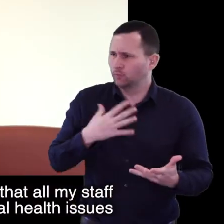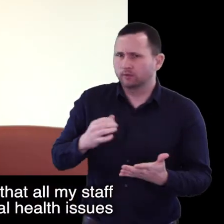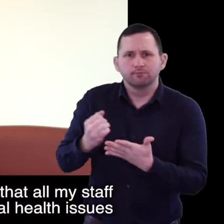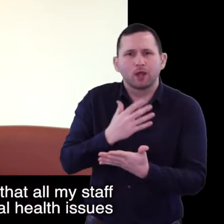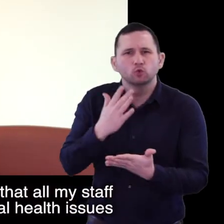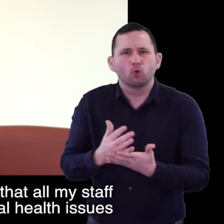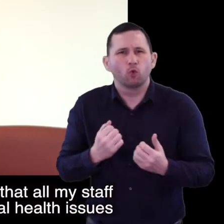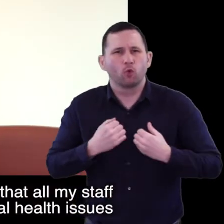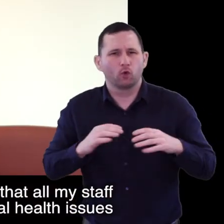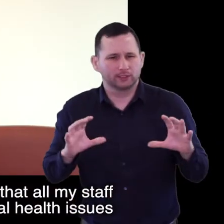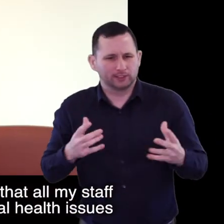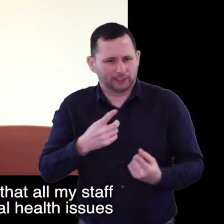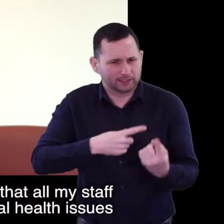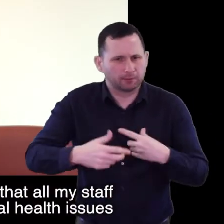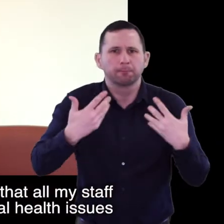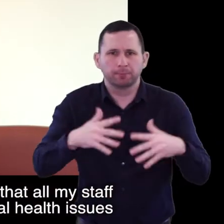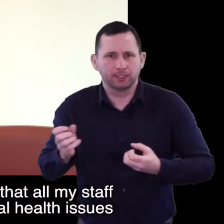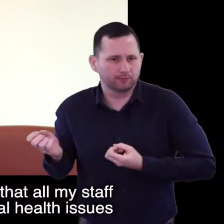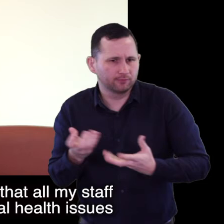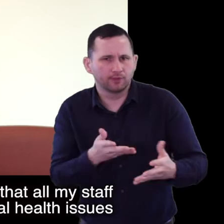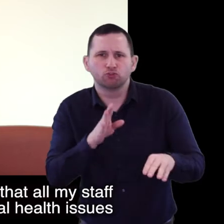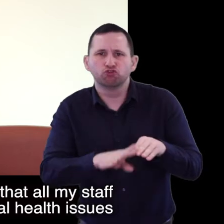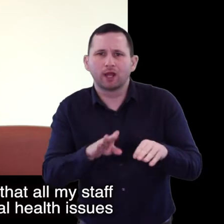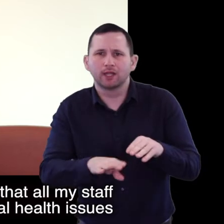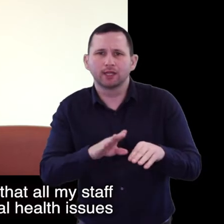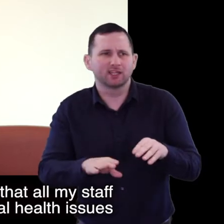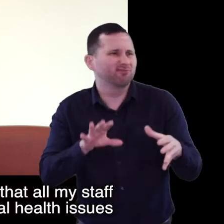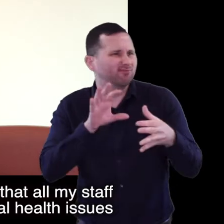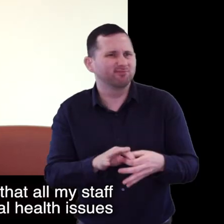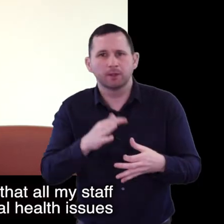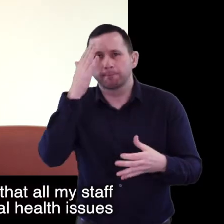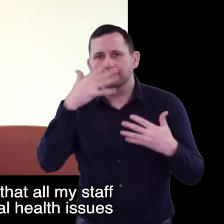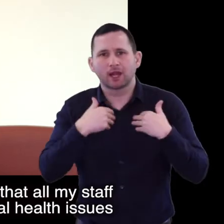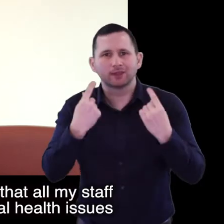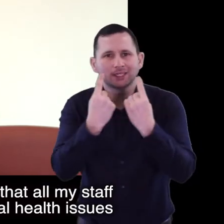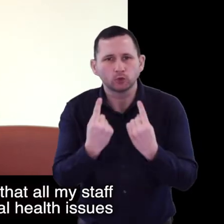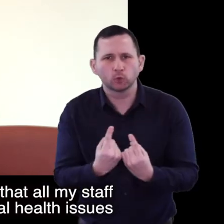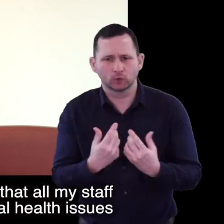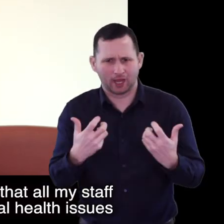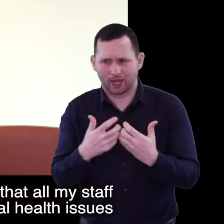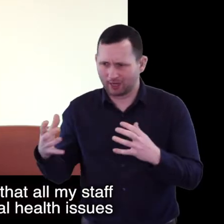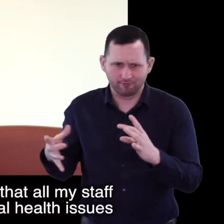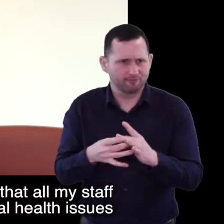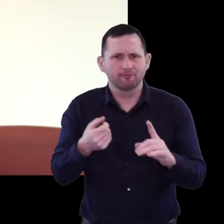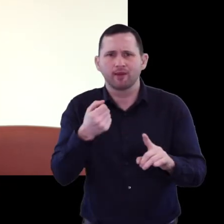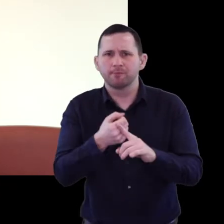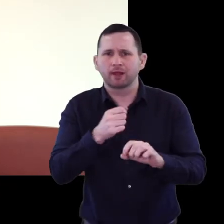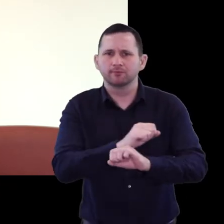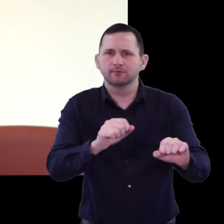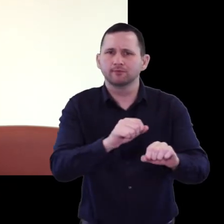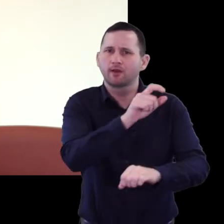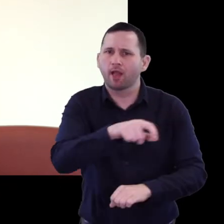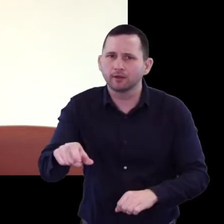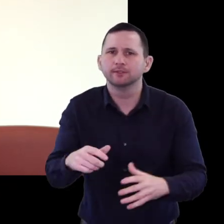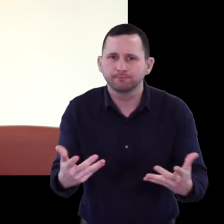in the interim what I have done is ensure that all my staff within Dudley Disability Service have mental training on mental health issues that